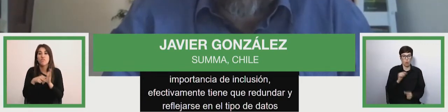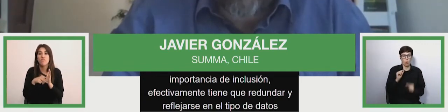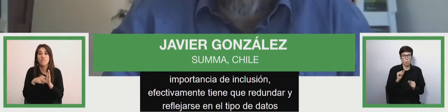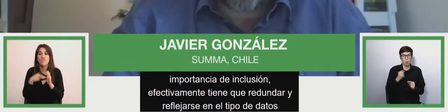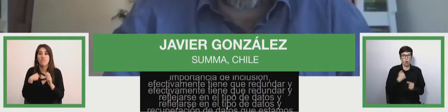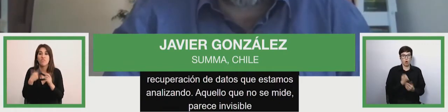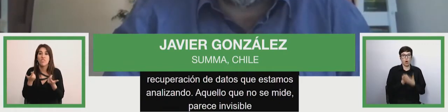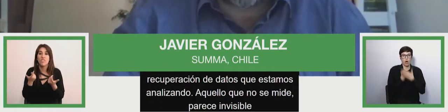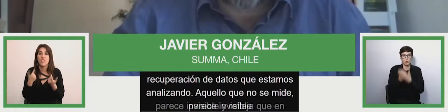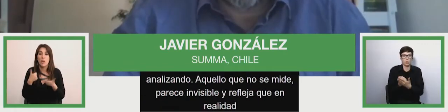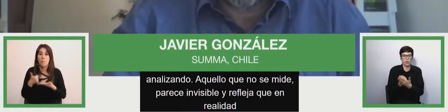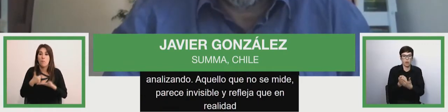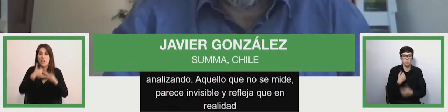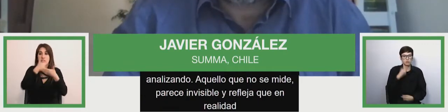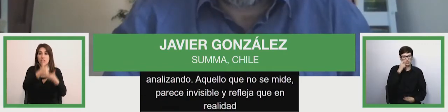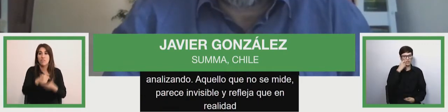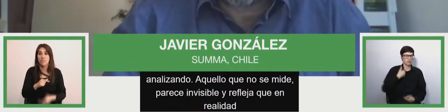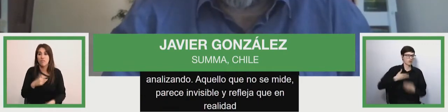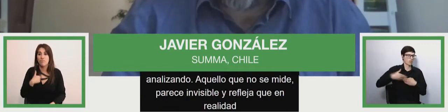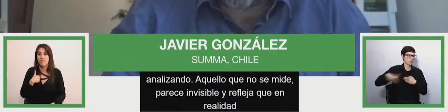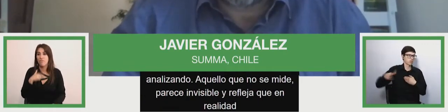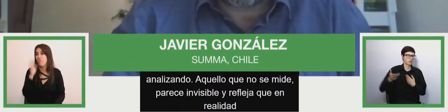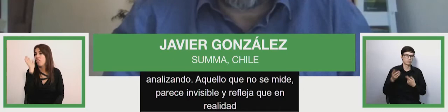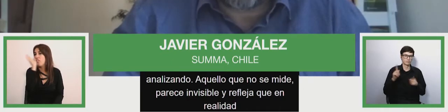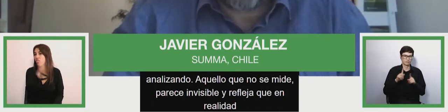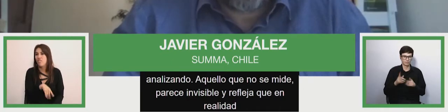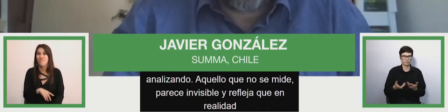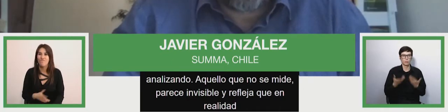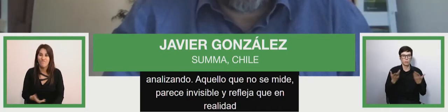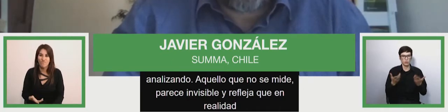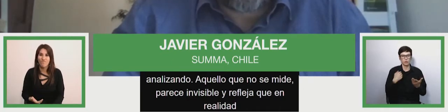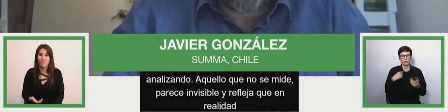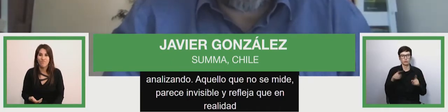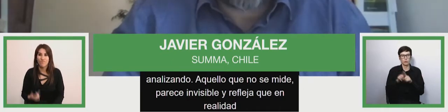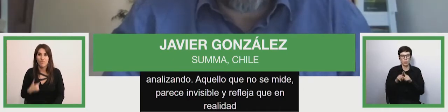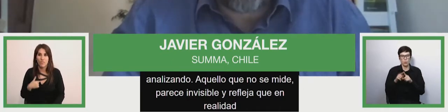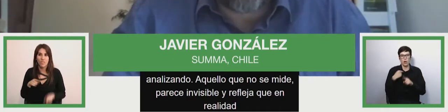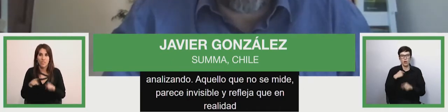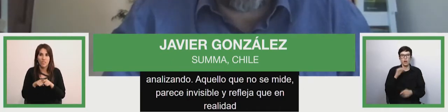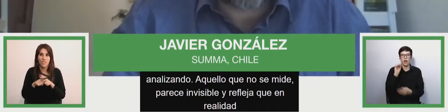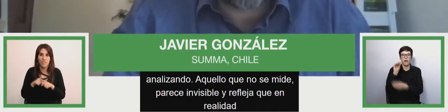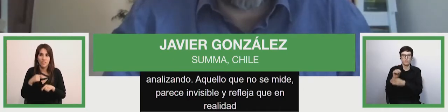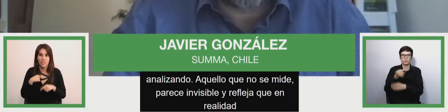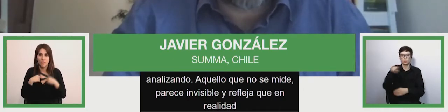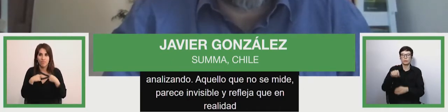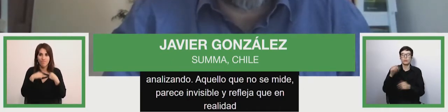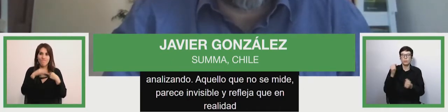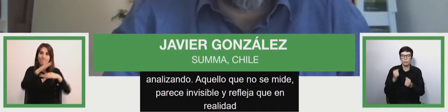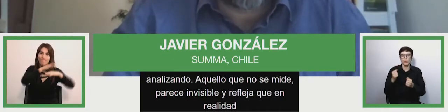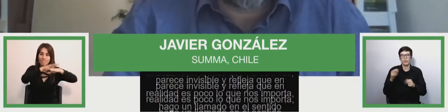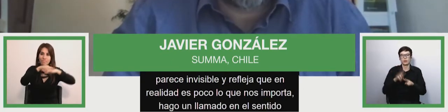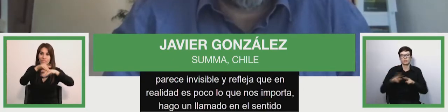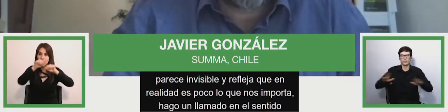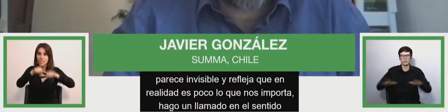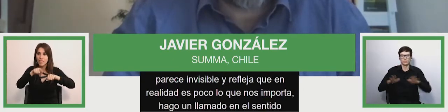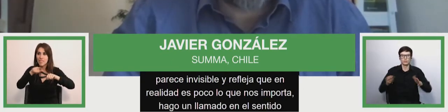important that we need. So in that sense, we must make an effort in that regard.